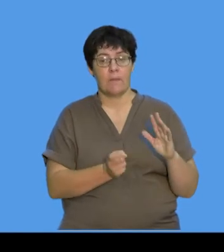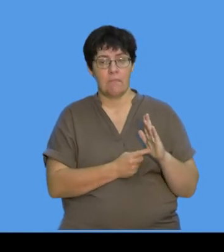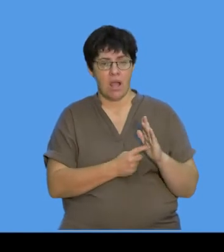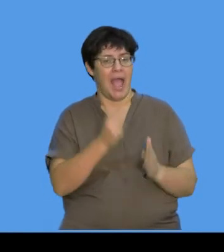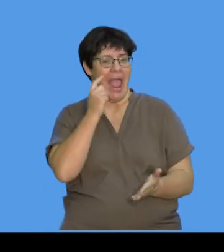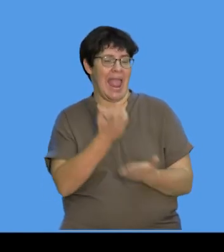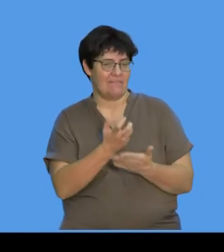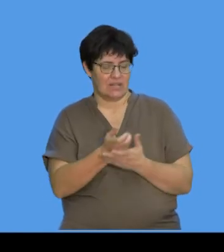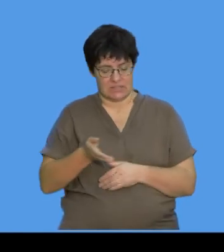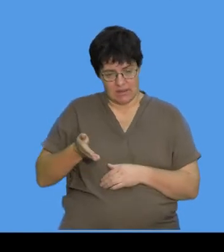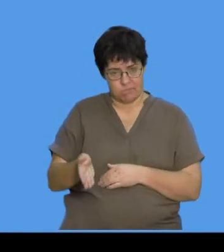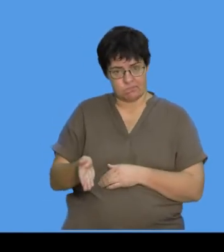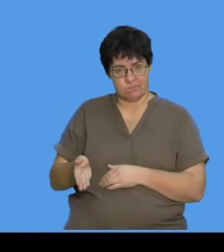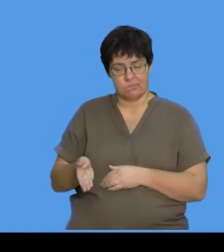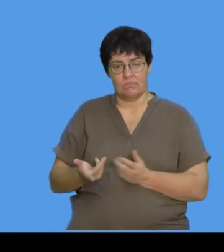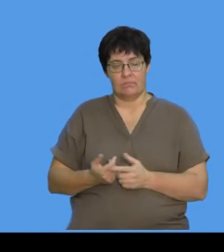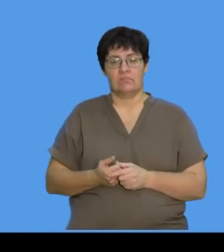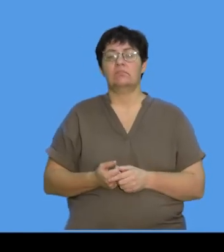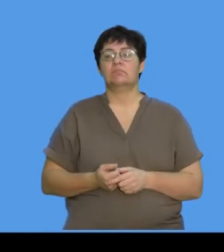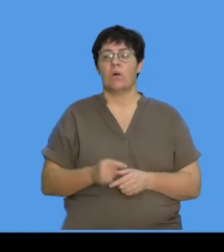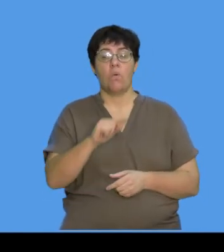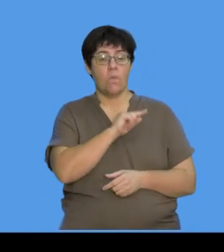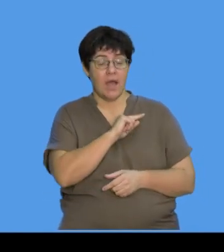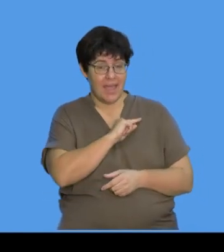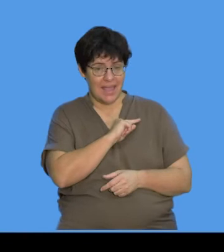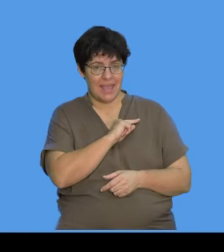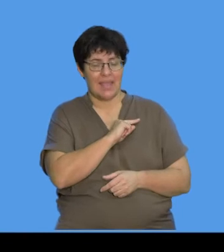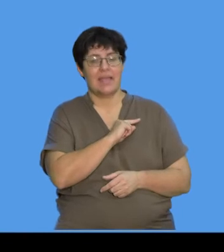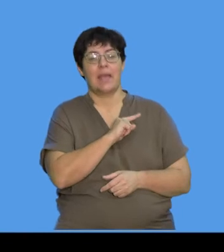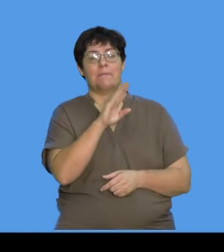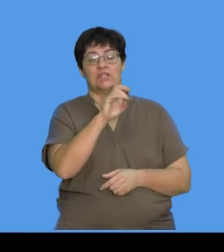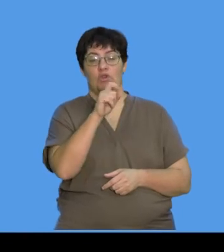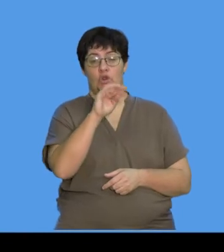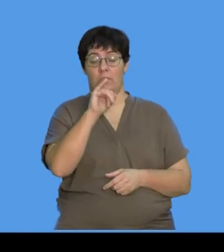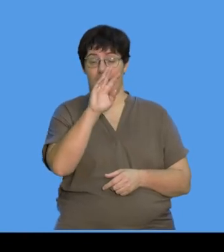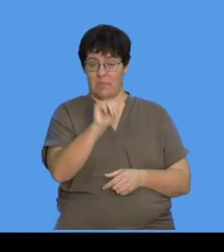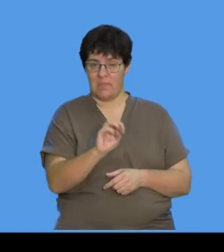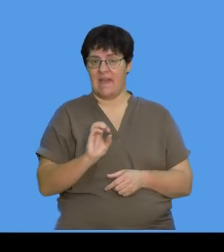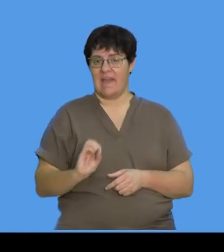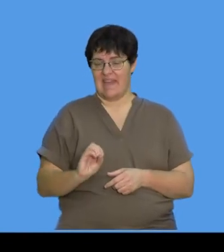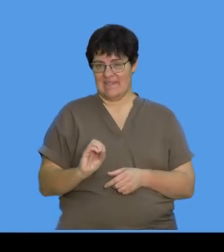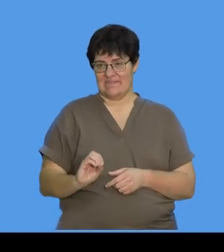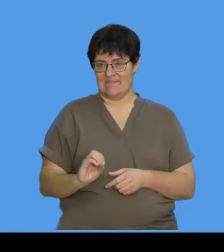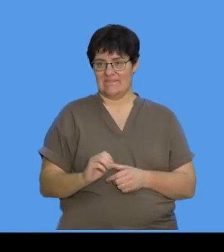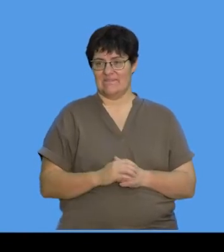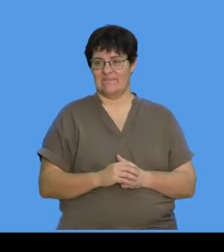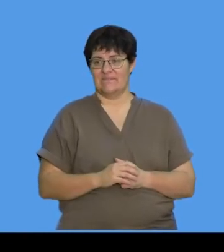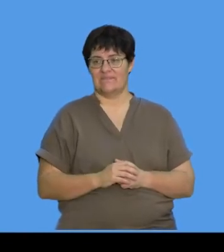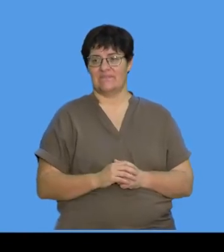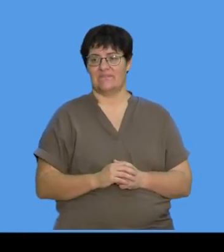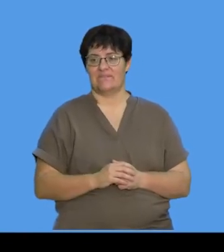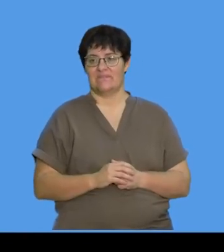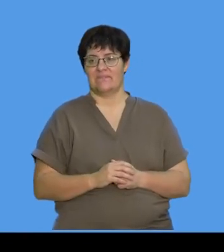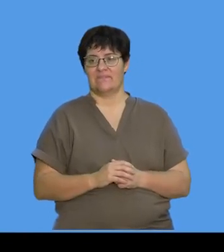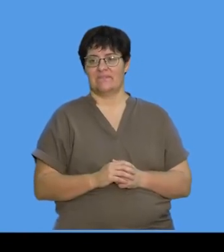use evidence from the diagram. Why? The bacterium has, right, I'm just going to write